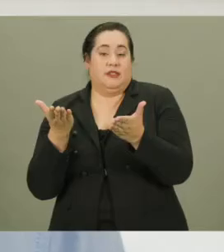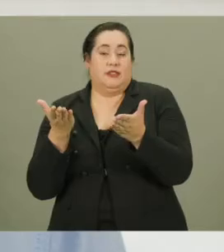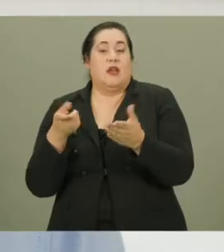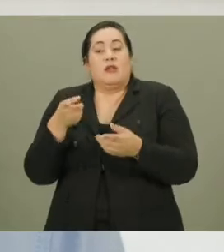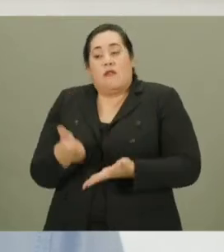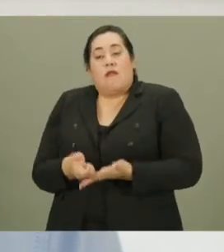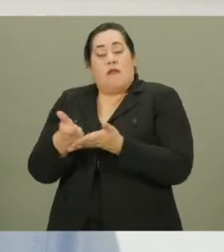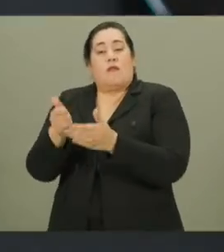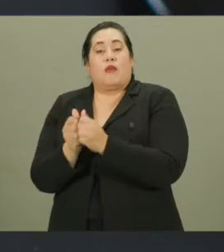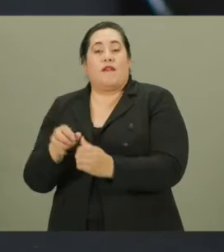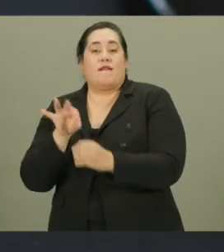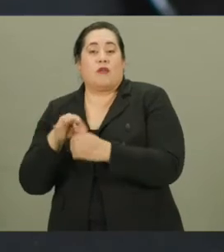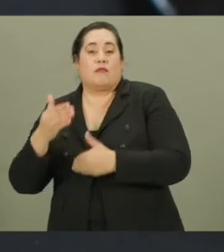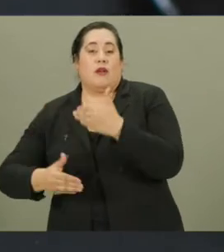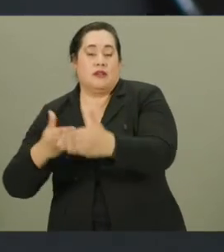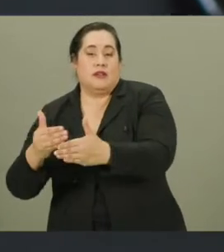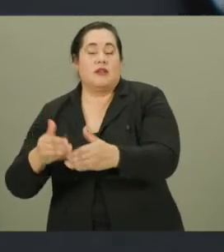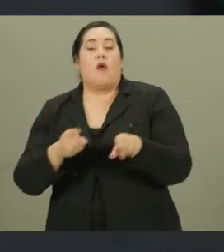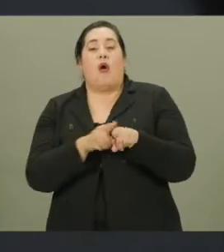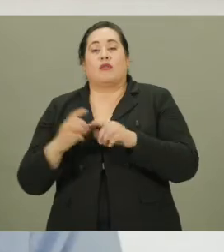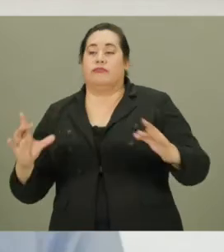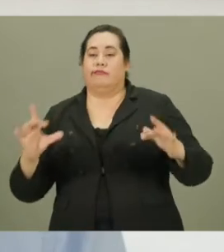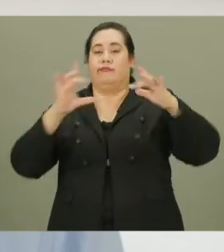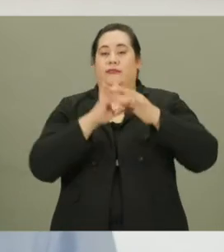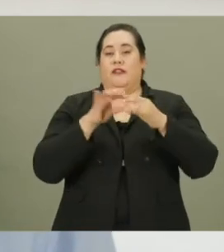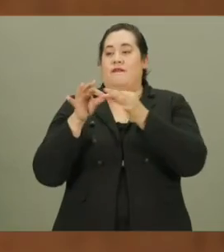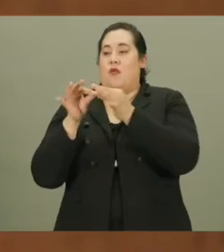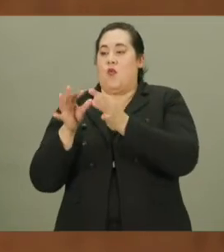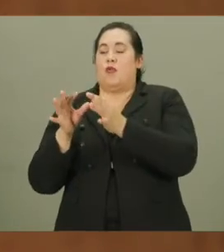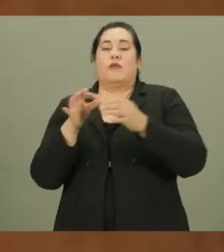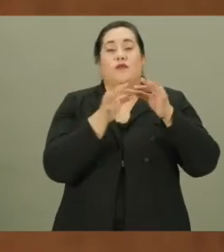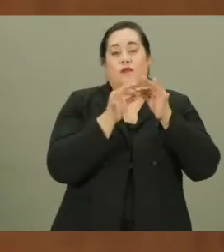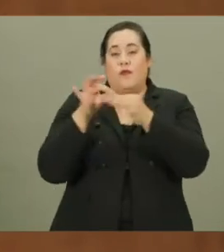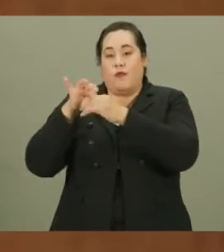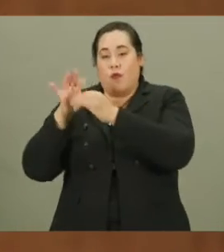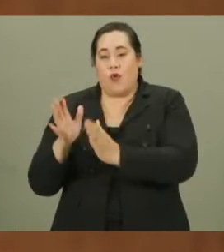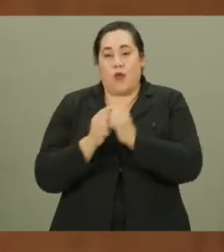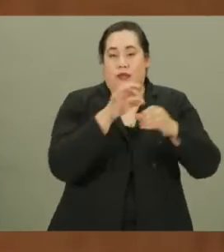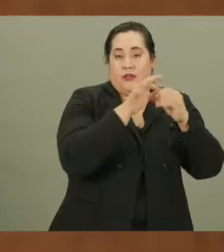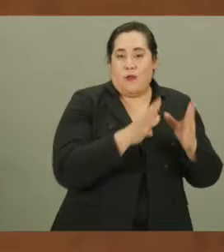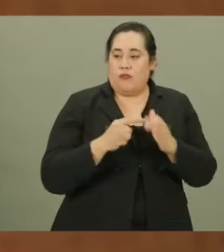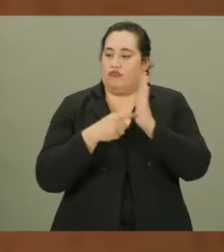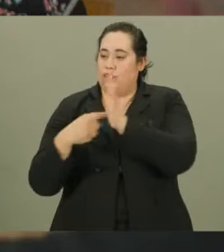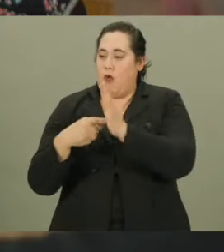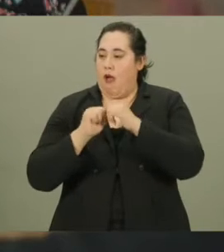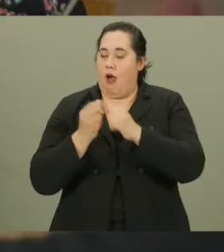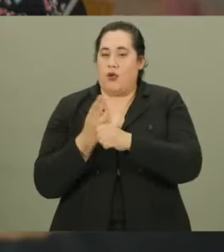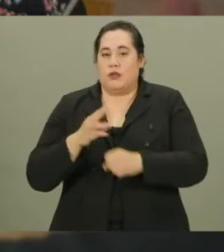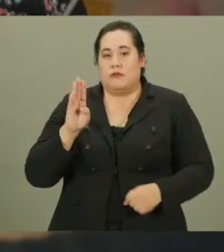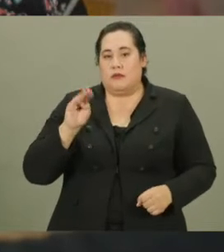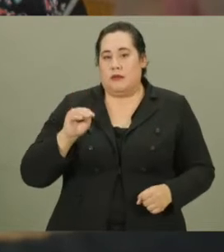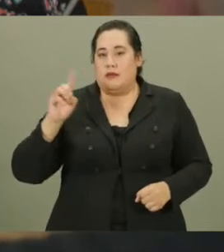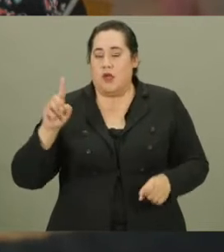services to assist you with the voting process and connect the voter with an interpreter so they can show them how to use the ballot